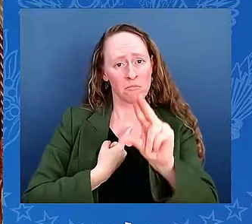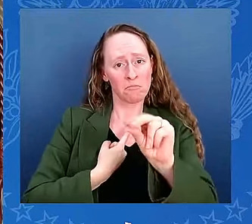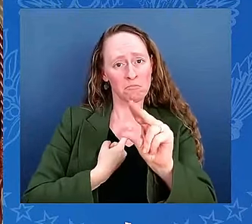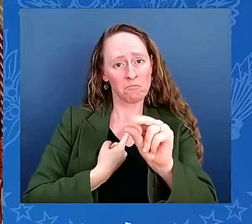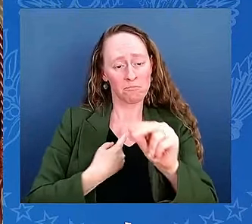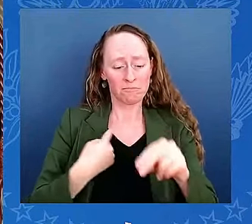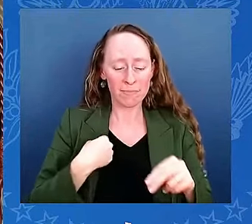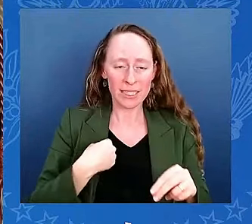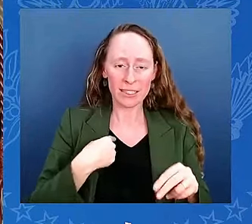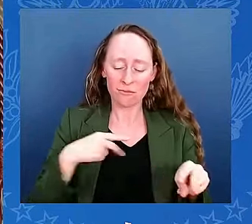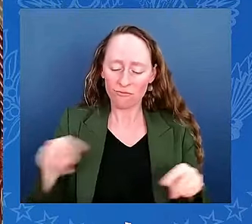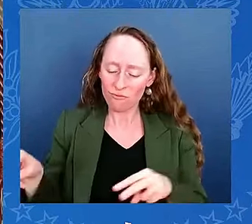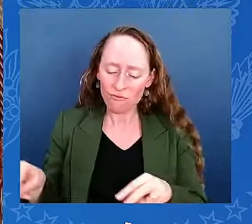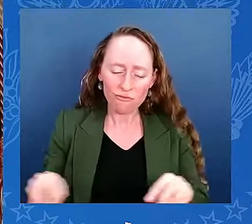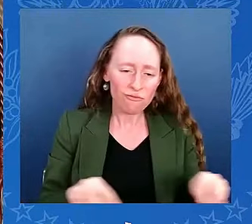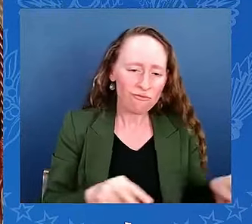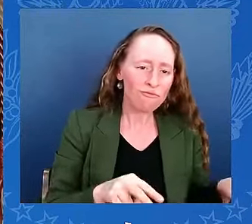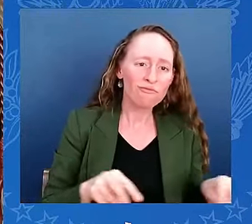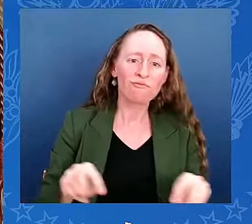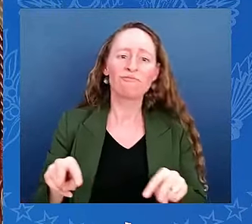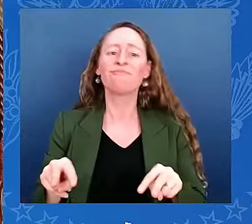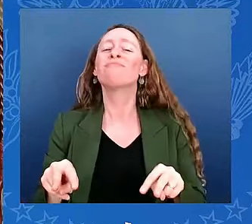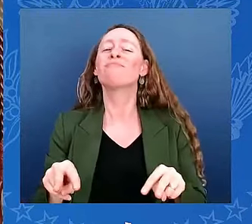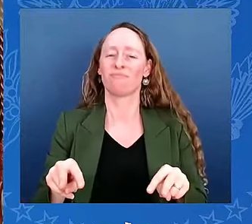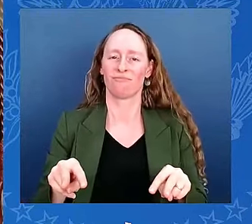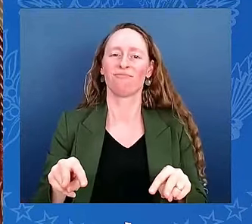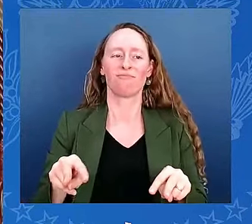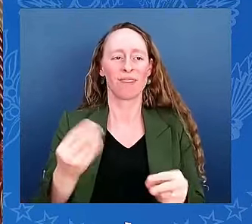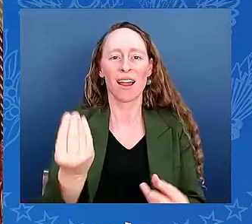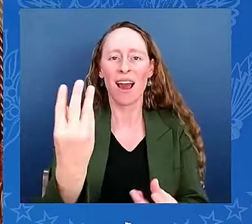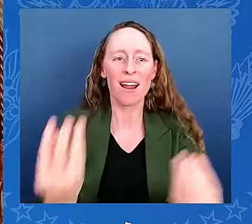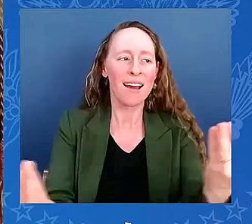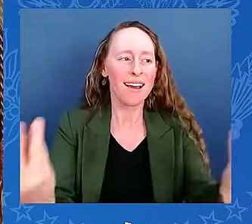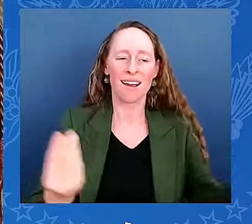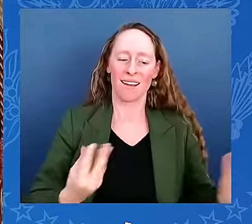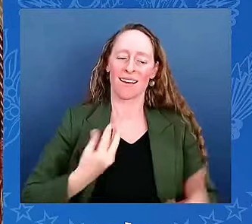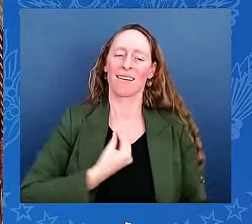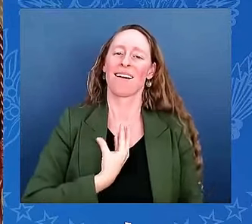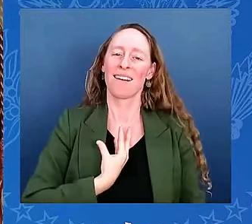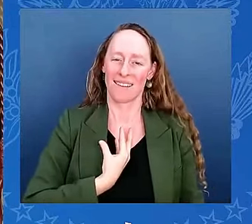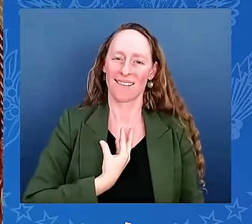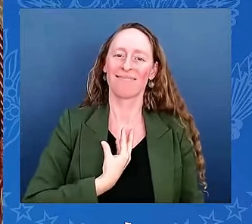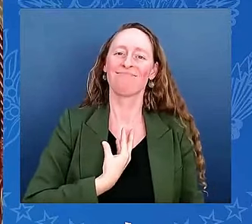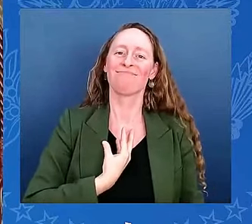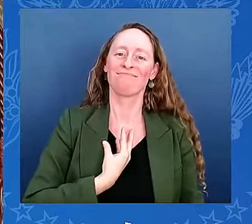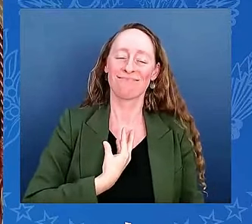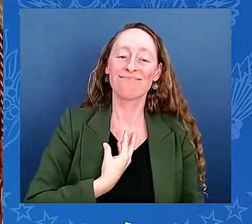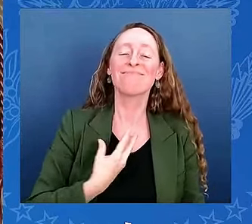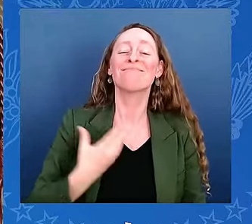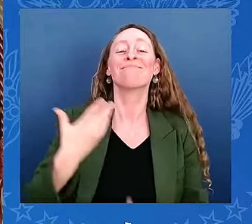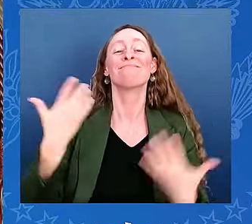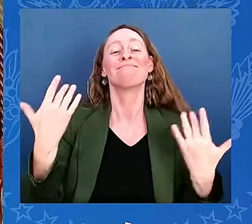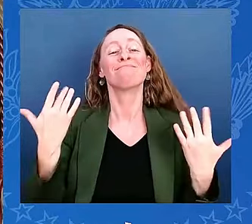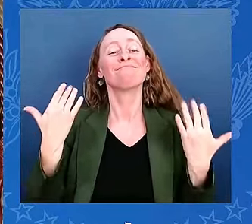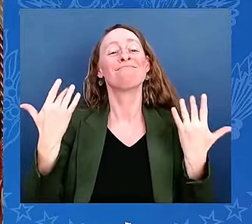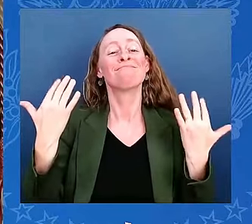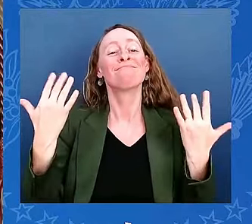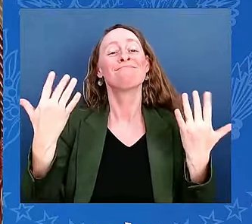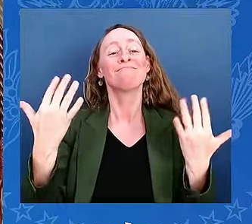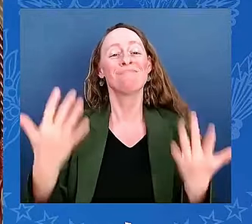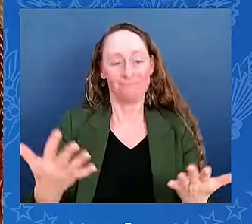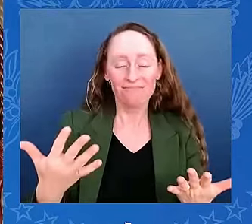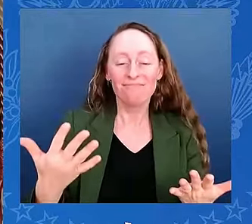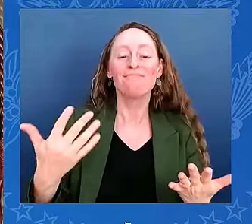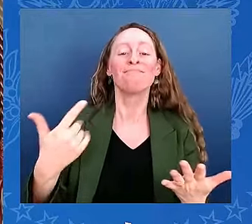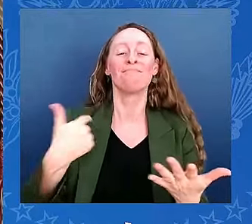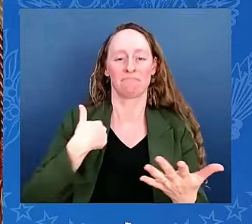us. In the years that followed my parents built a medical practice where they cared for patients as though they were members of their own family.